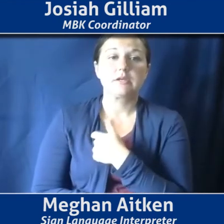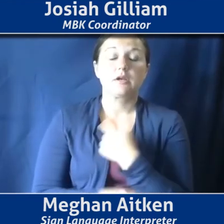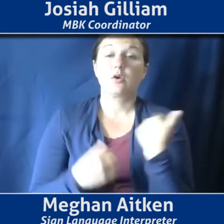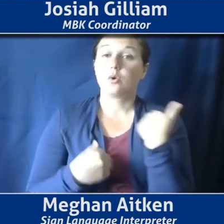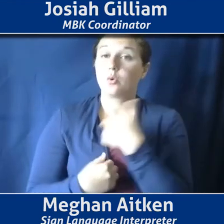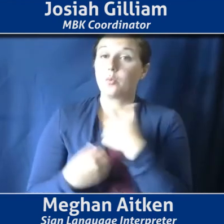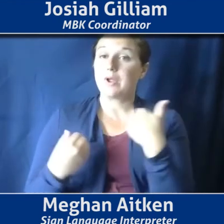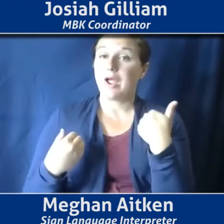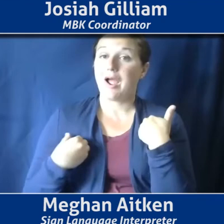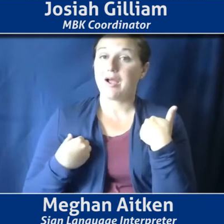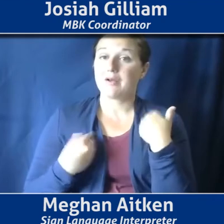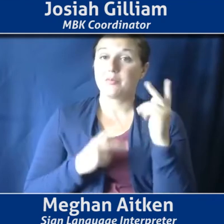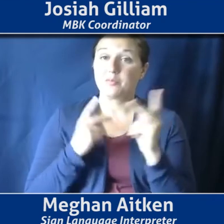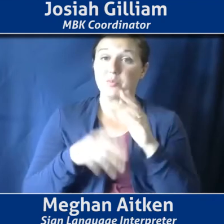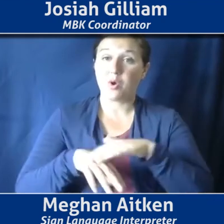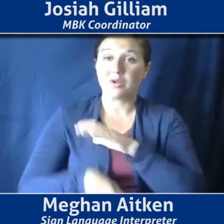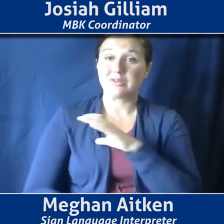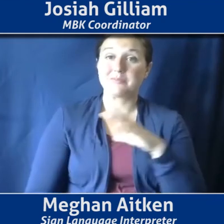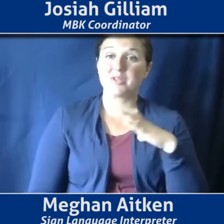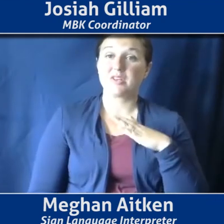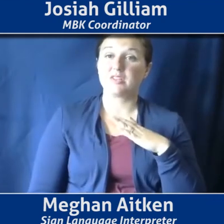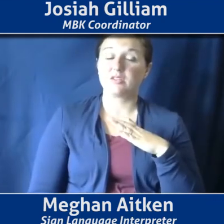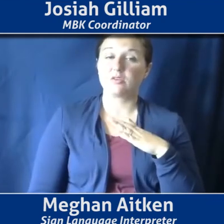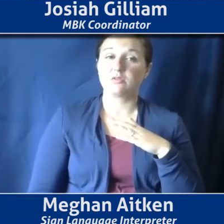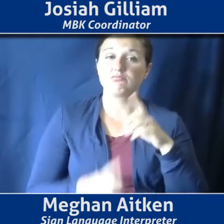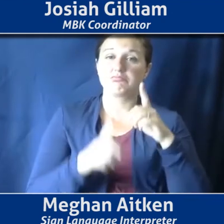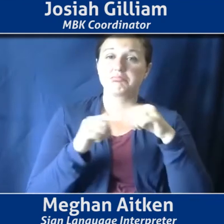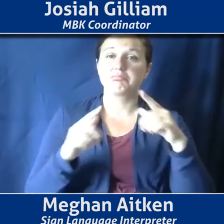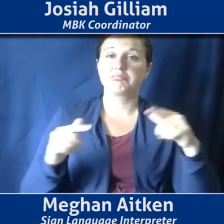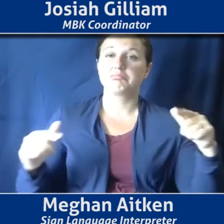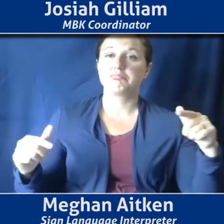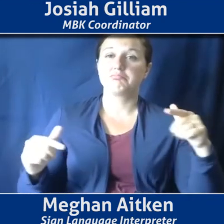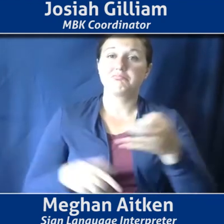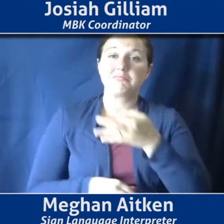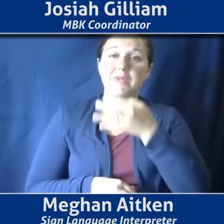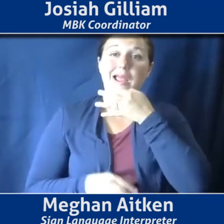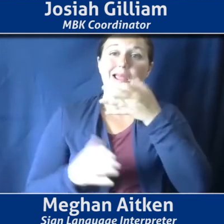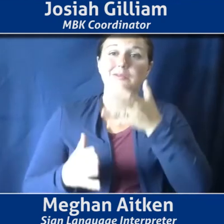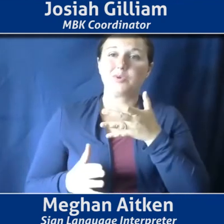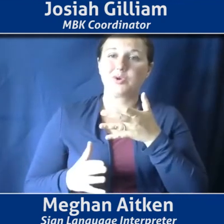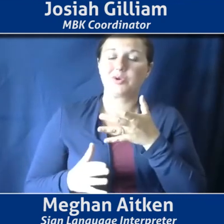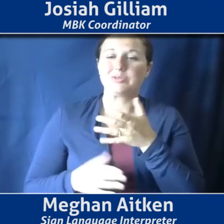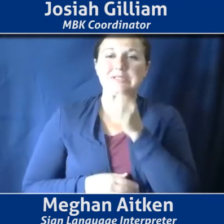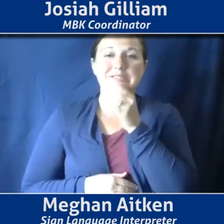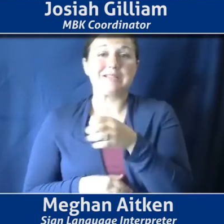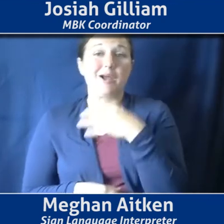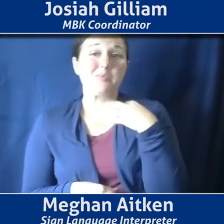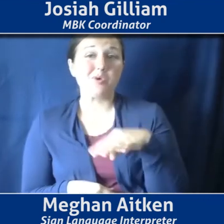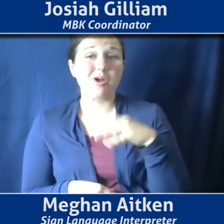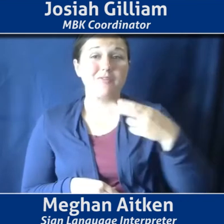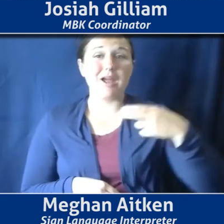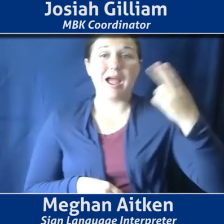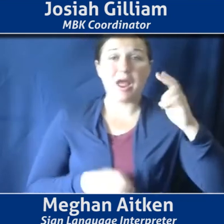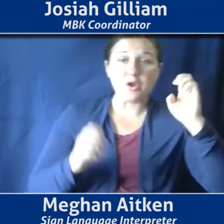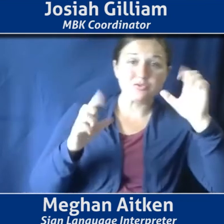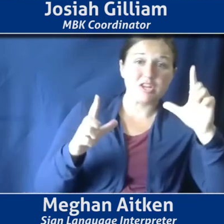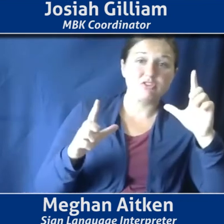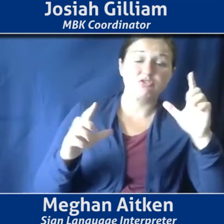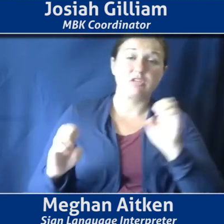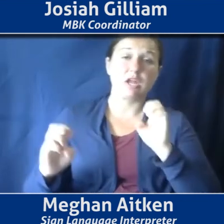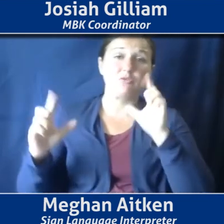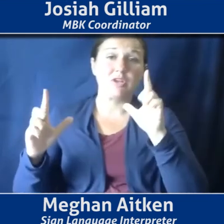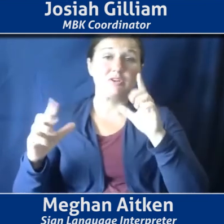sectors, nonprofit education, higher education, researchers, activists,